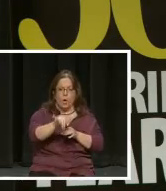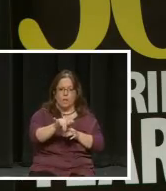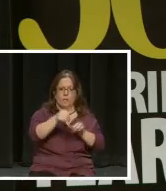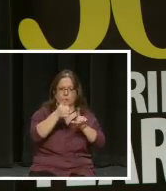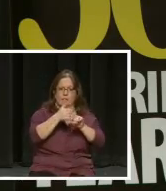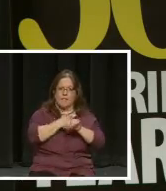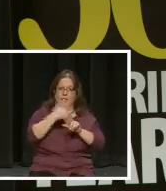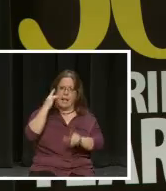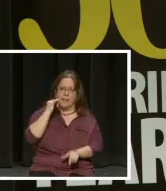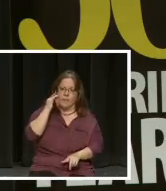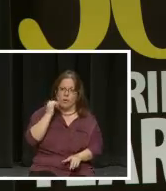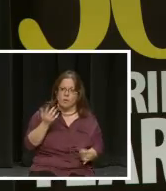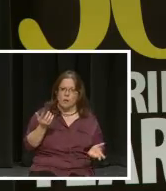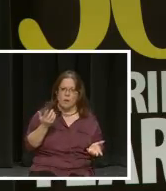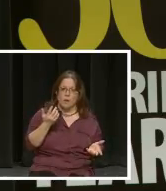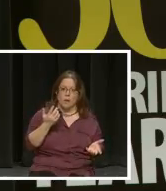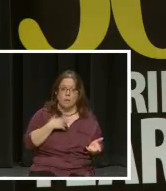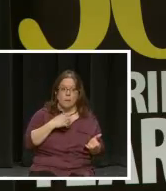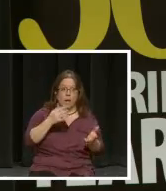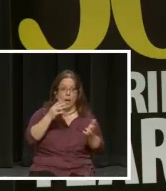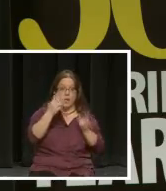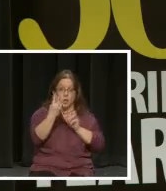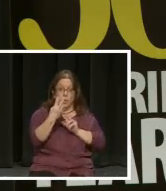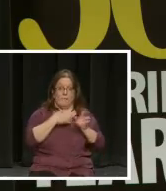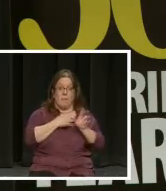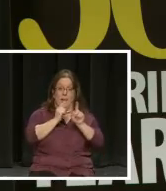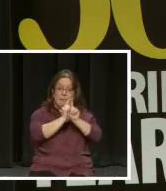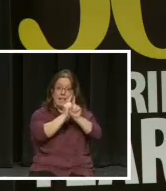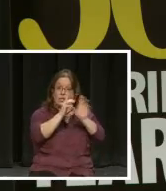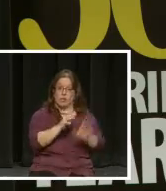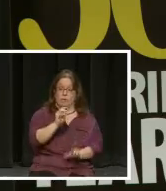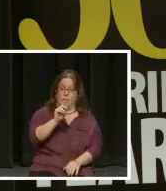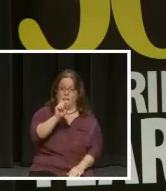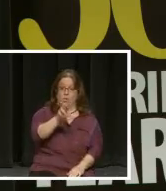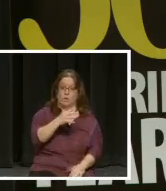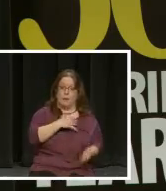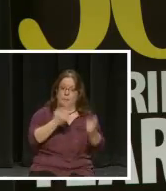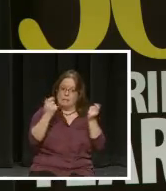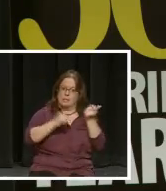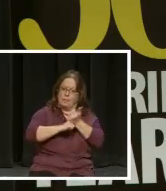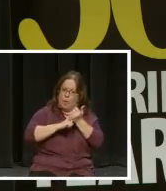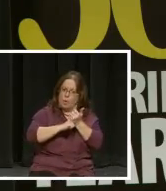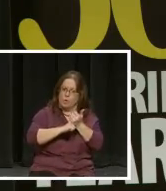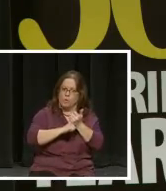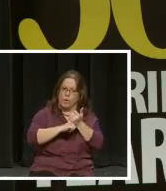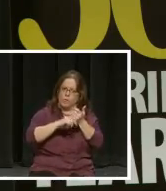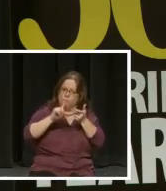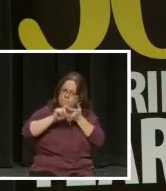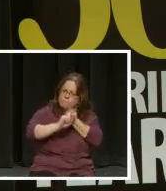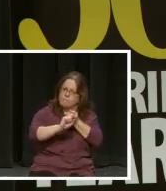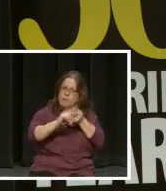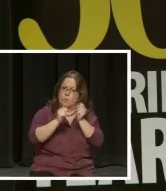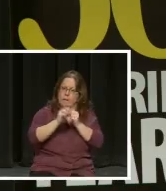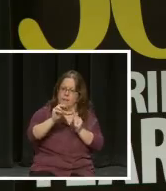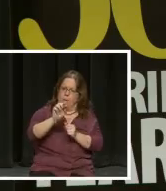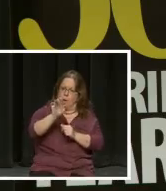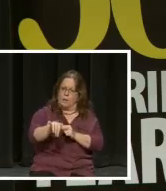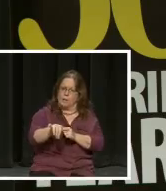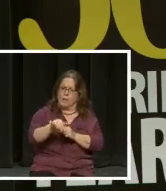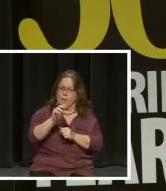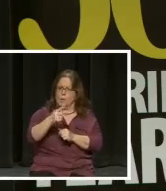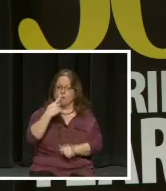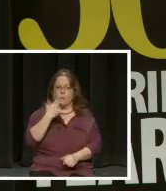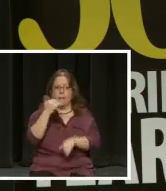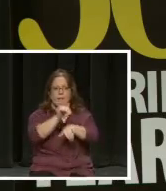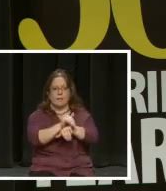in California, and two of my mentors and two of my biggest supporters are very, very, very close friends with Marty. And Marty